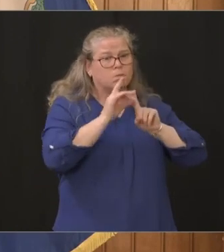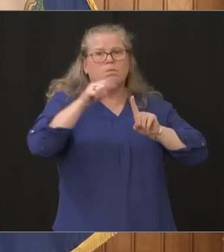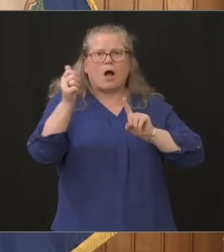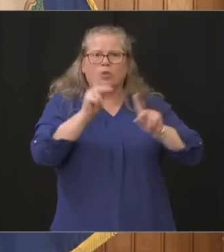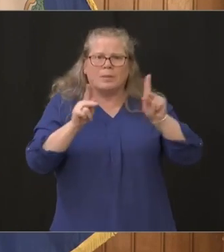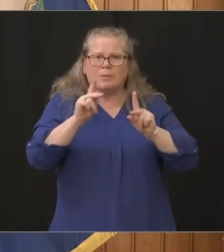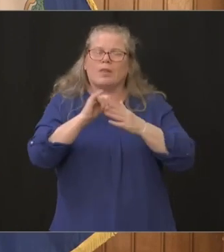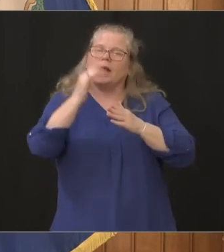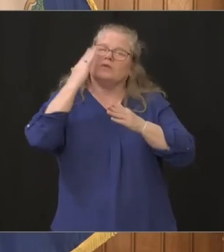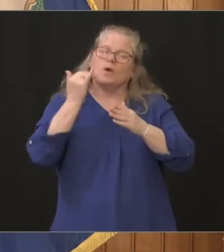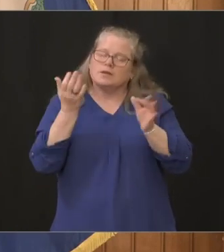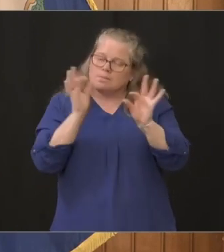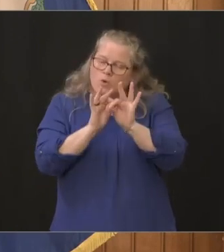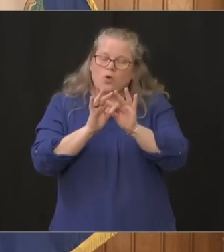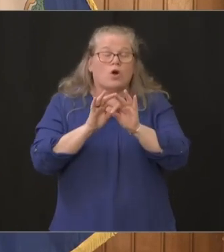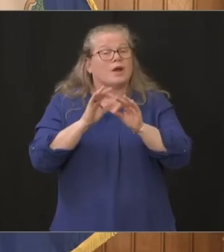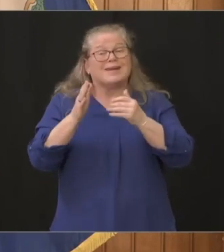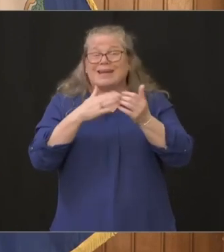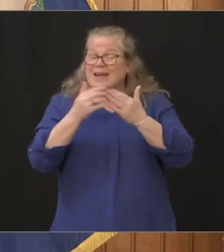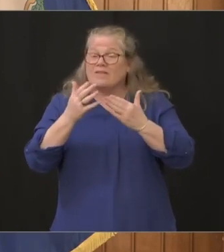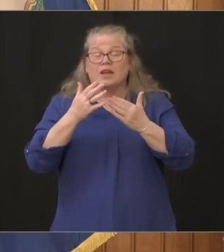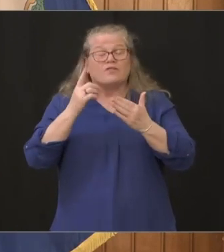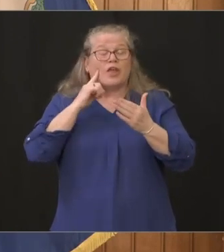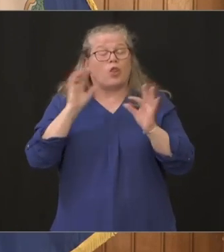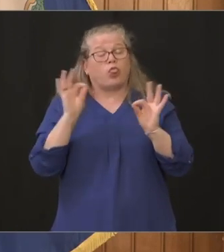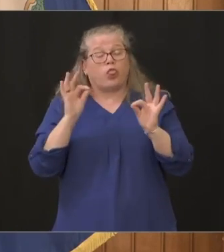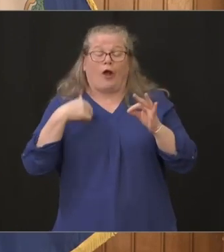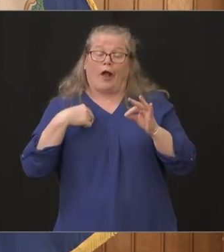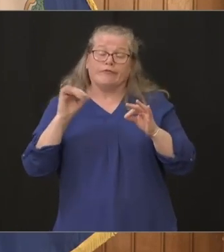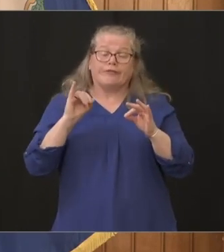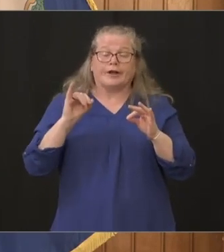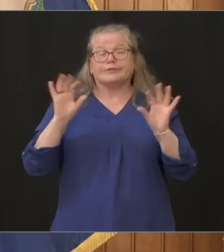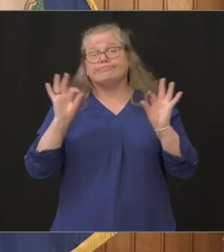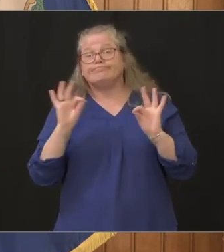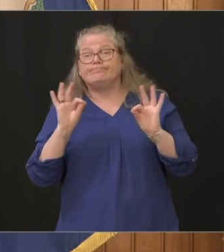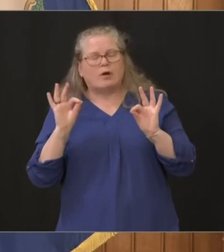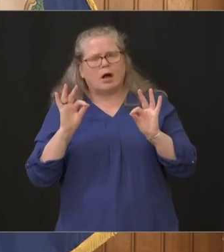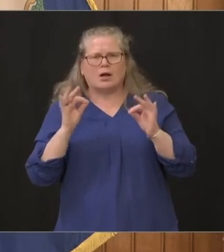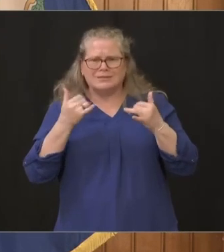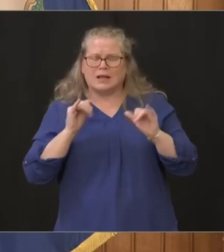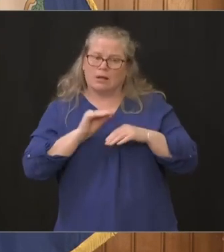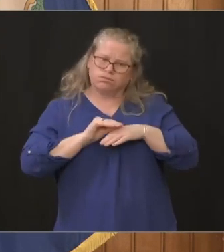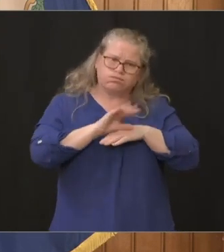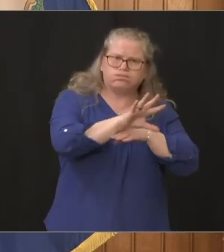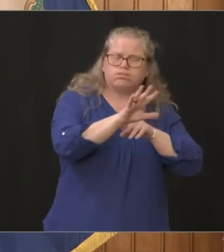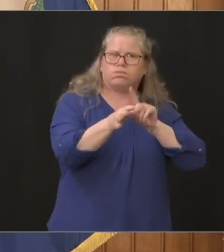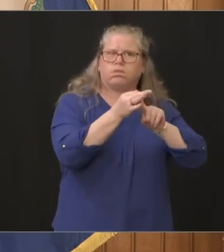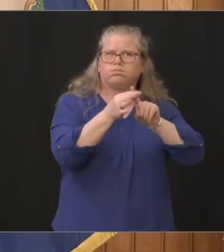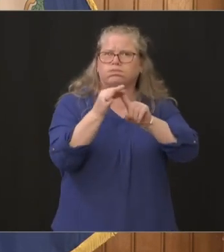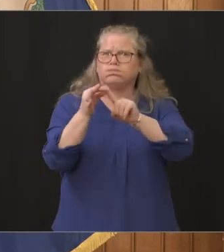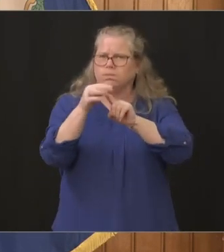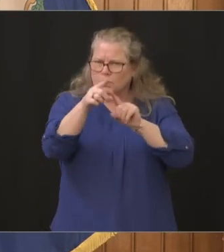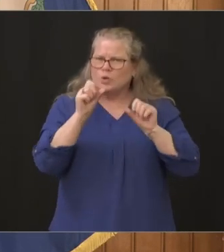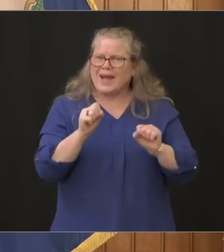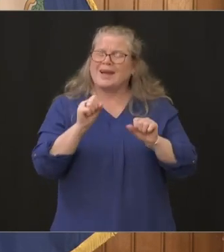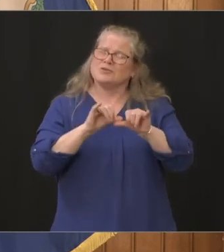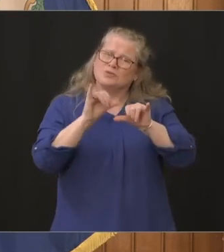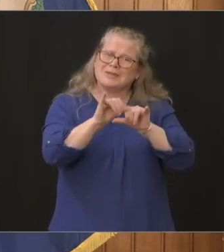respect those social distancing respect those small groups less than five and thinking about the day after